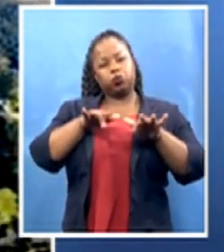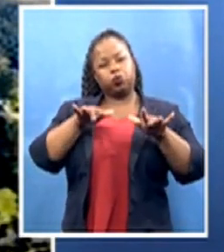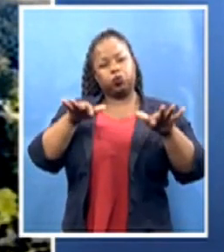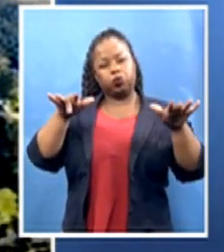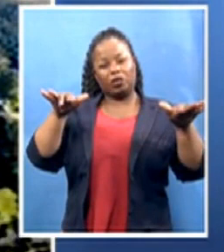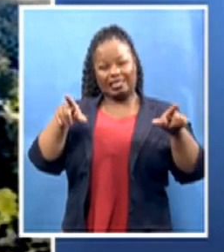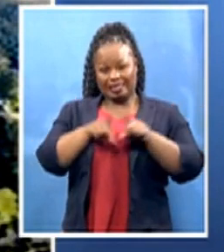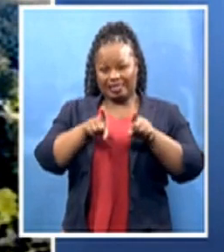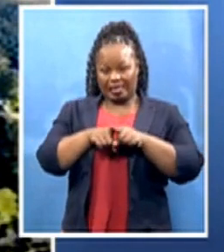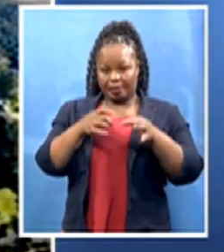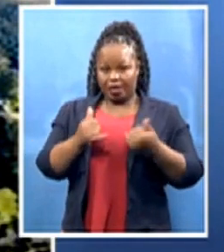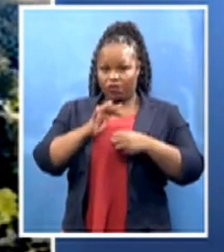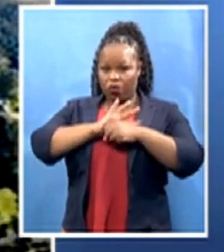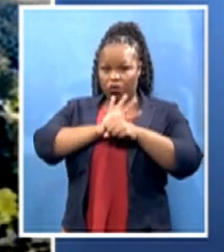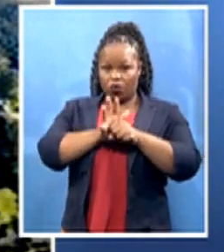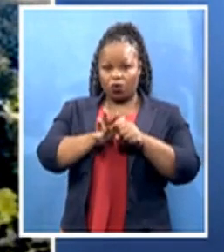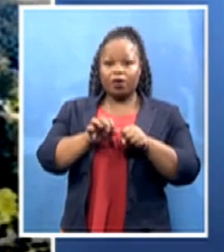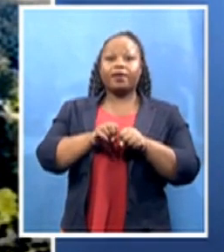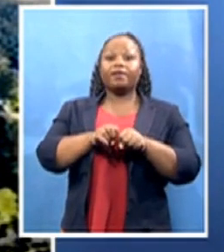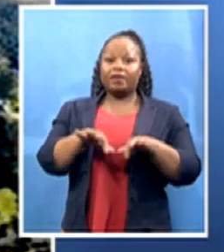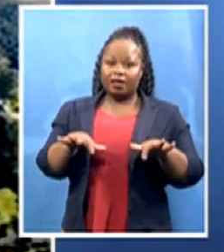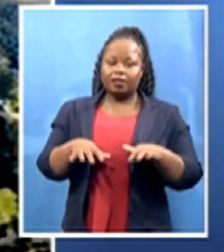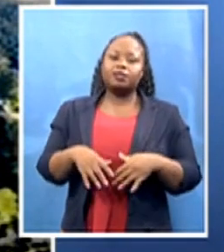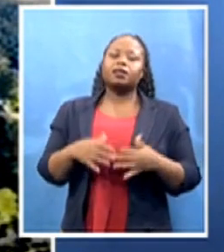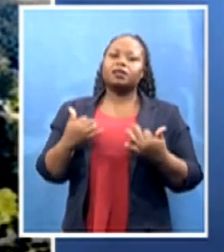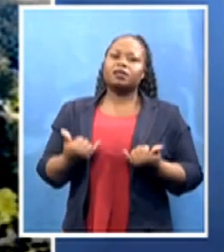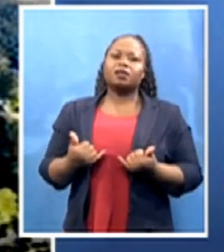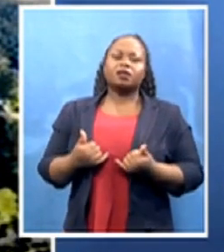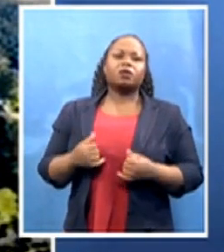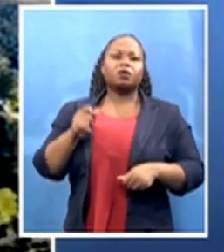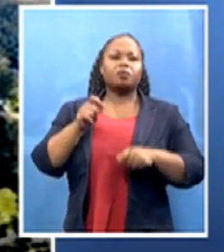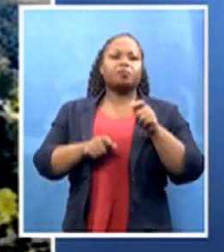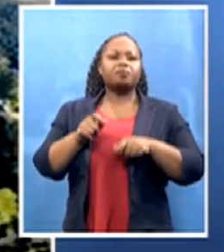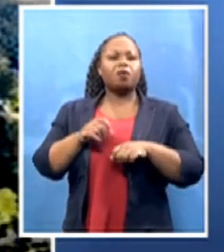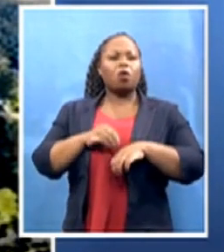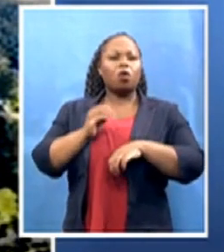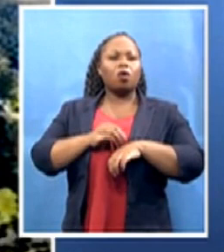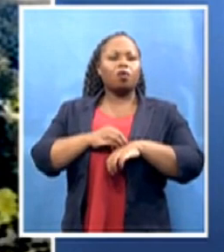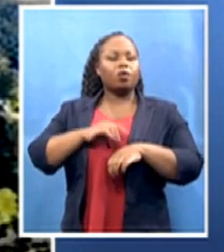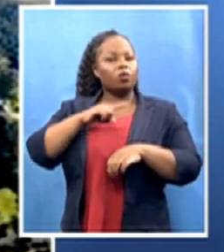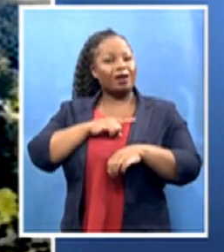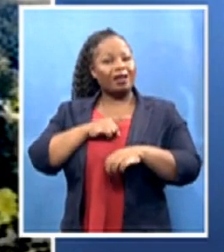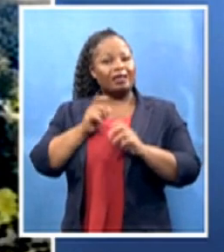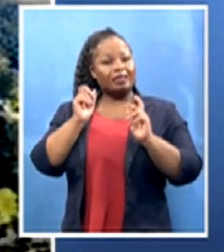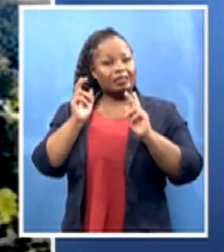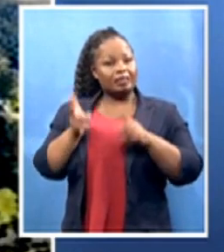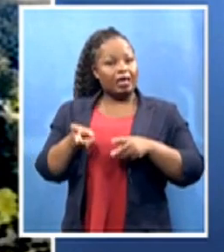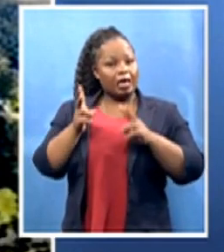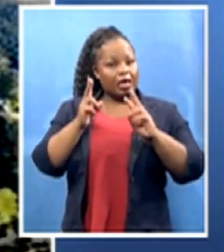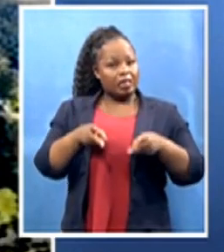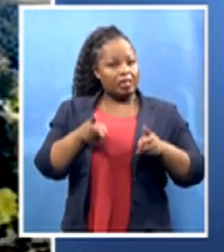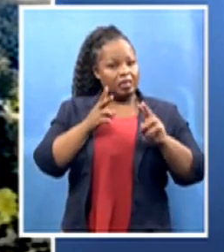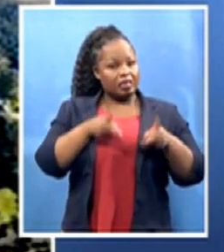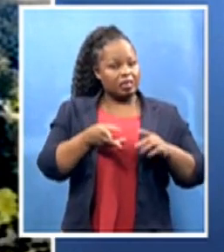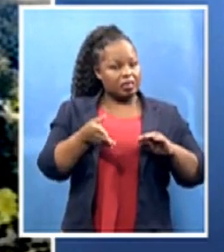issue is that we end up with a significant number of deaths, which you've just reported in terms of the number of